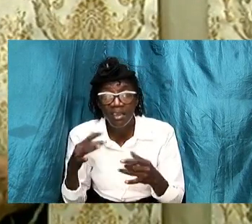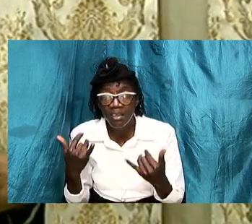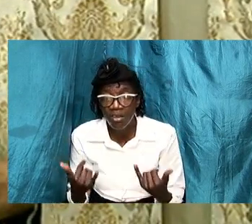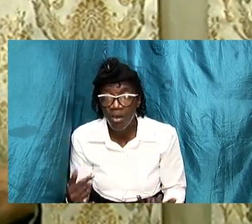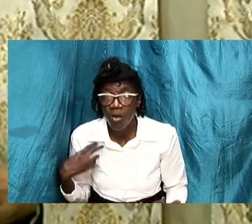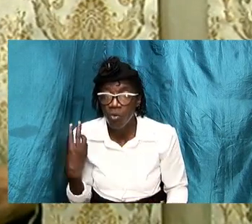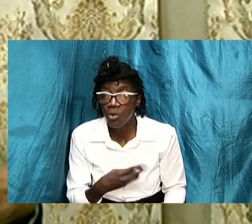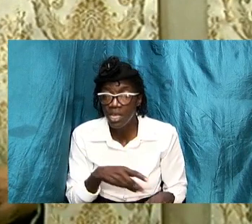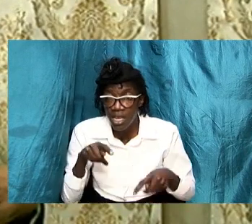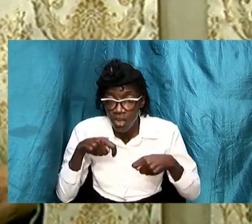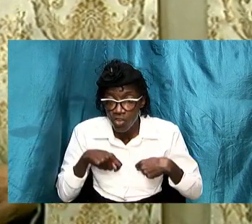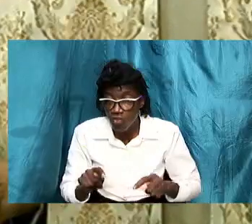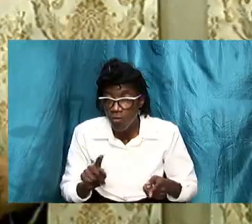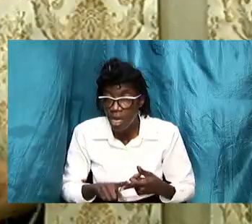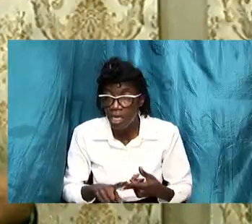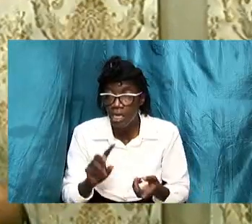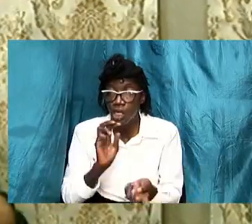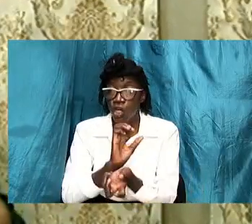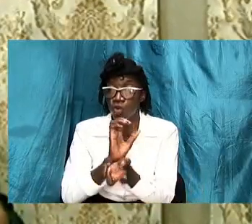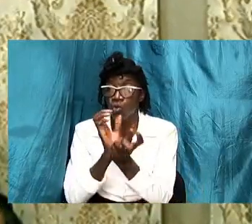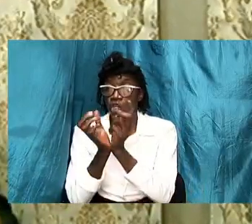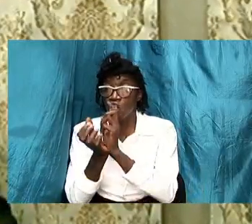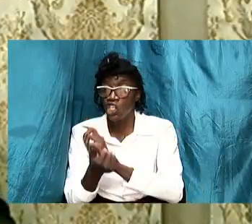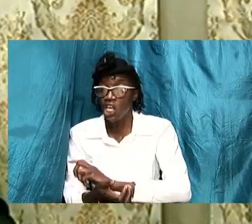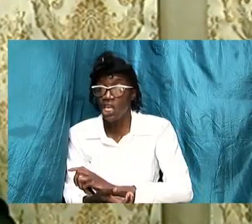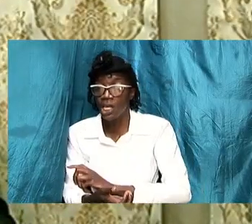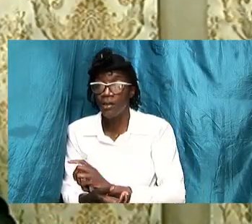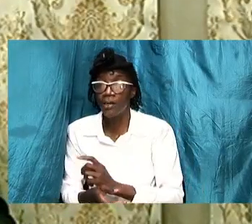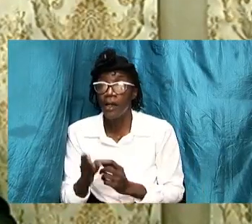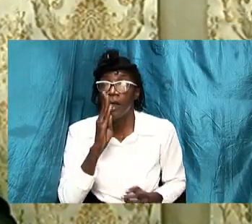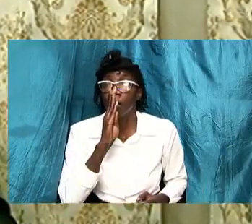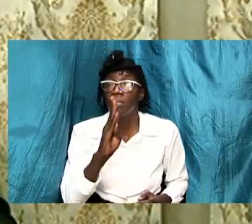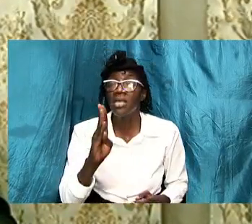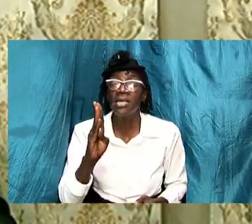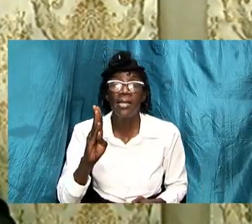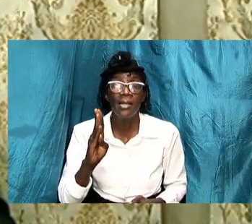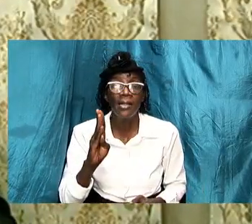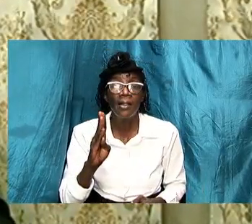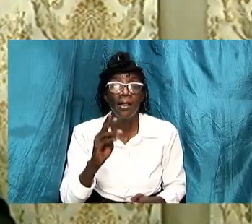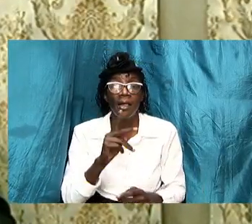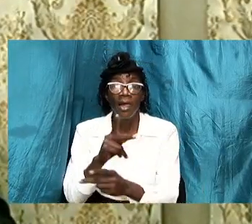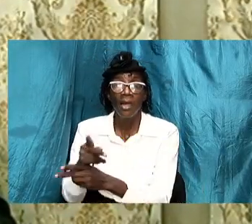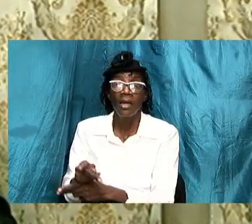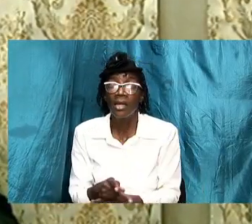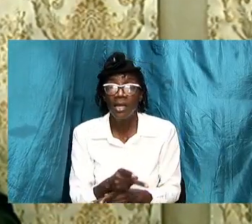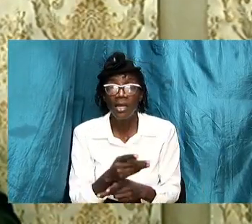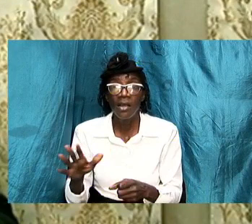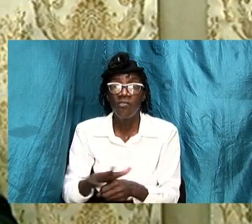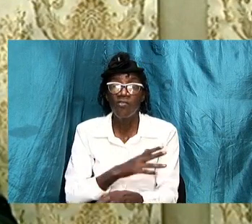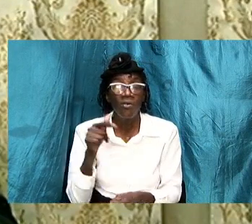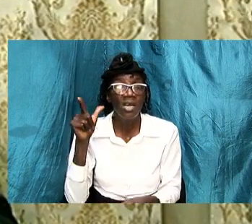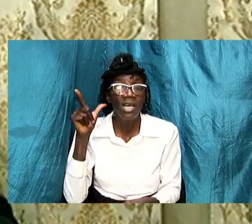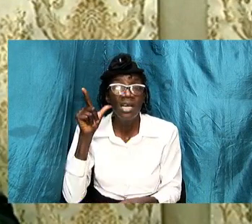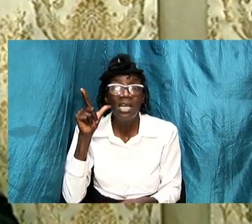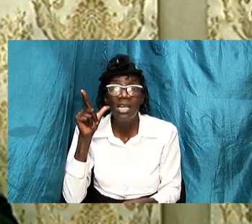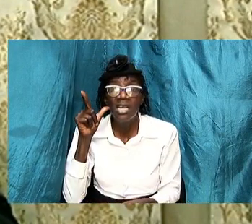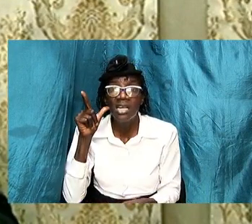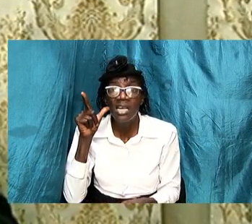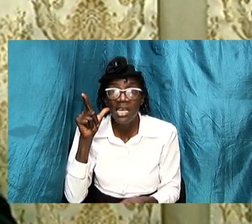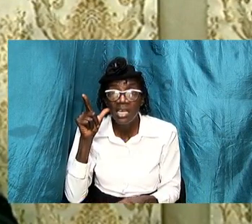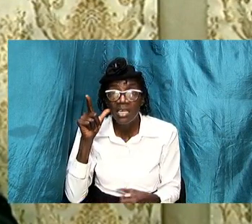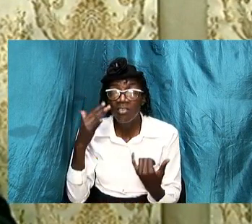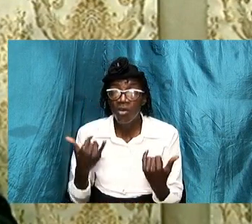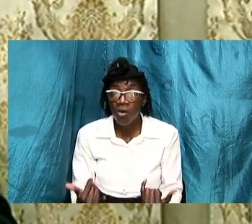circumvent be careful ladies tonight is ladies night how we try to